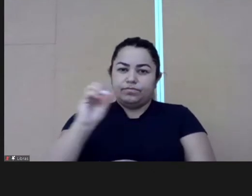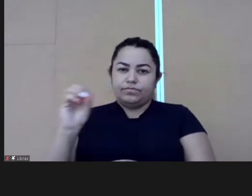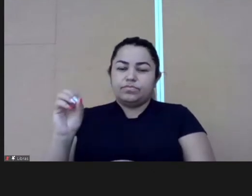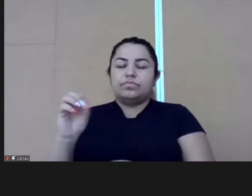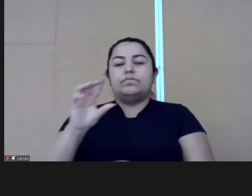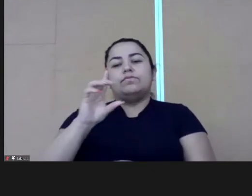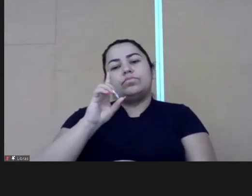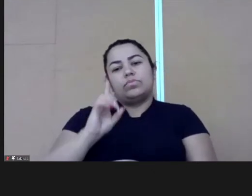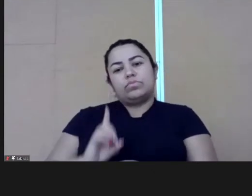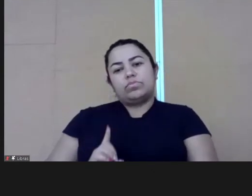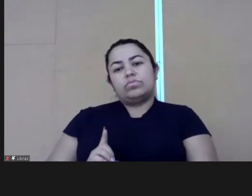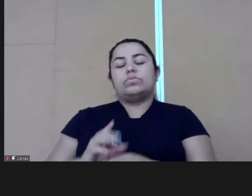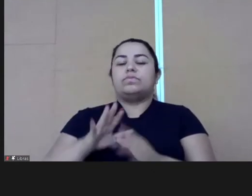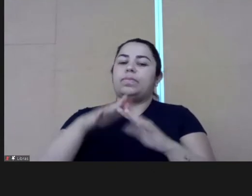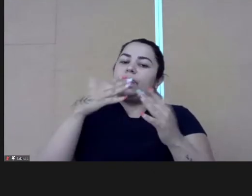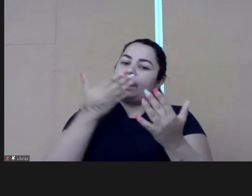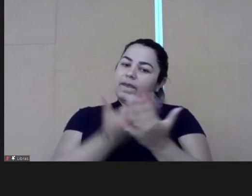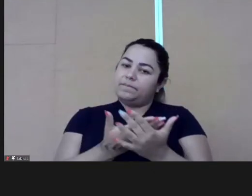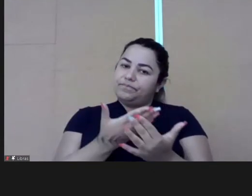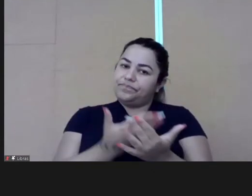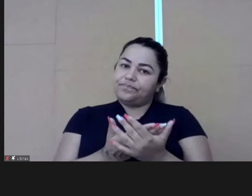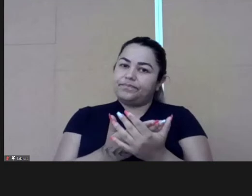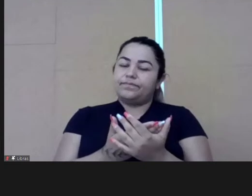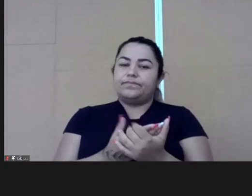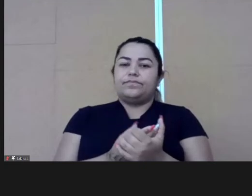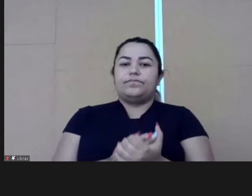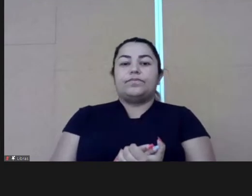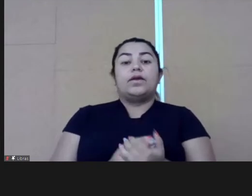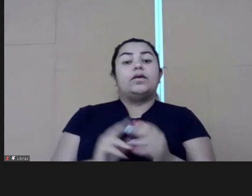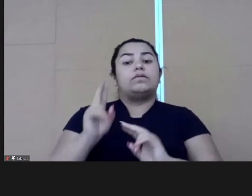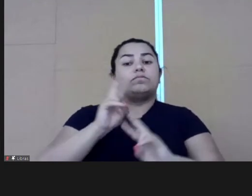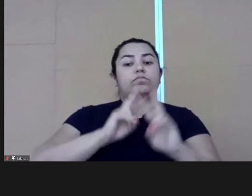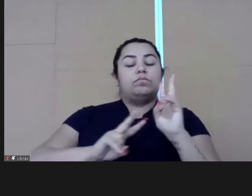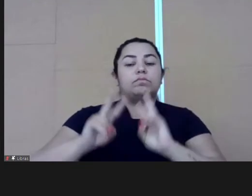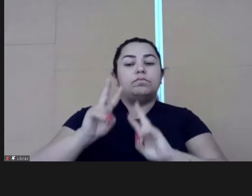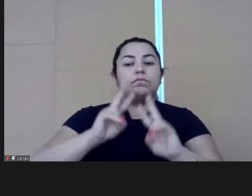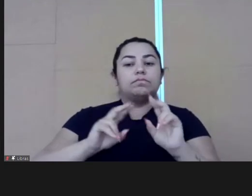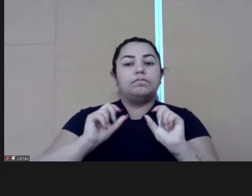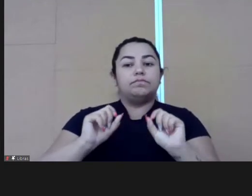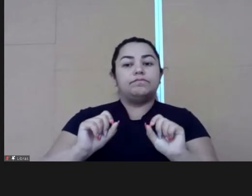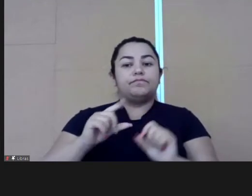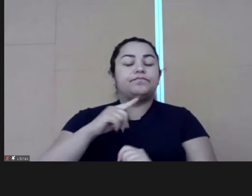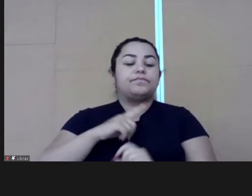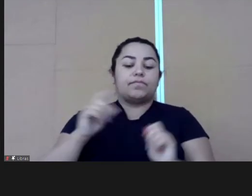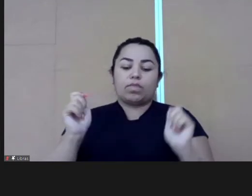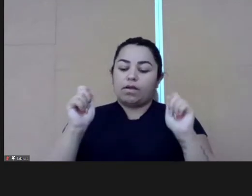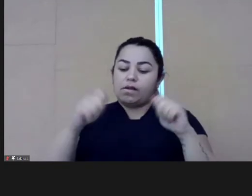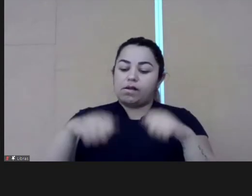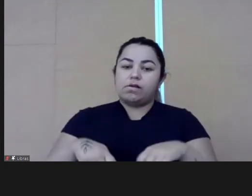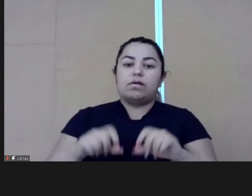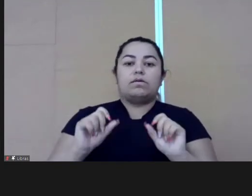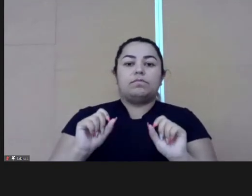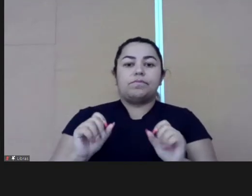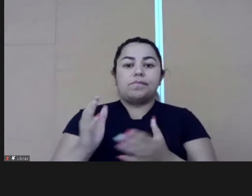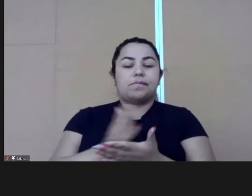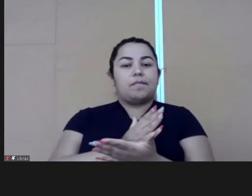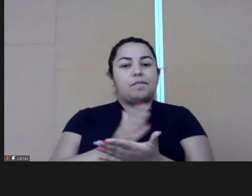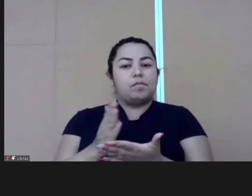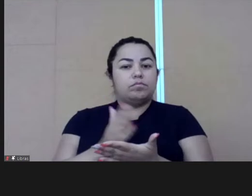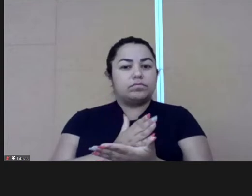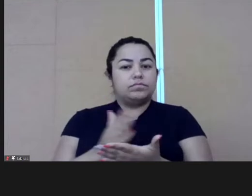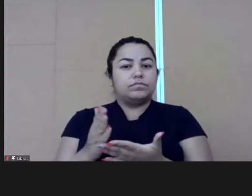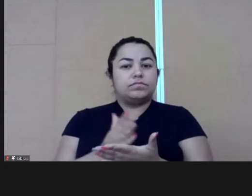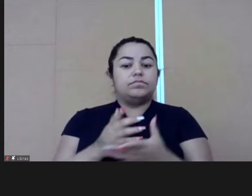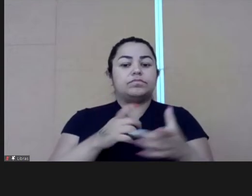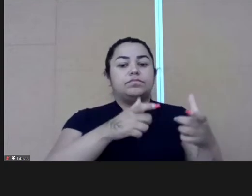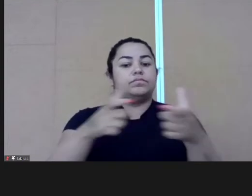were 600 school principals. So we see that this has also been a need